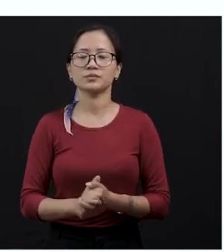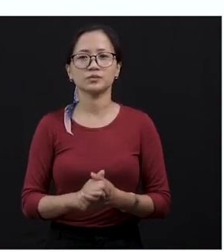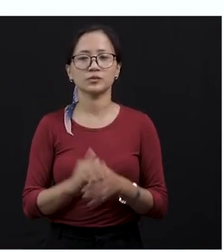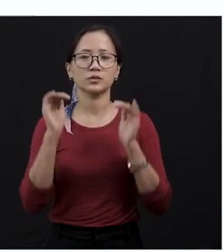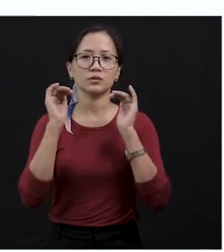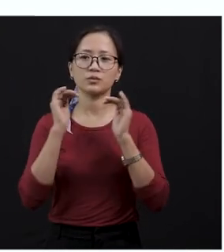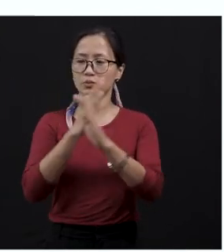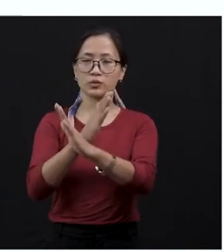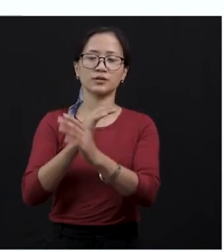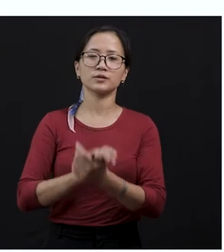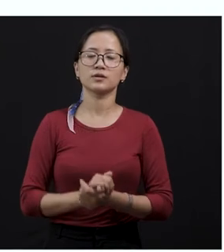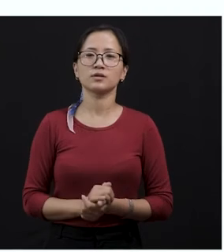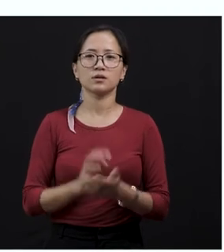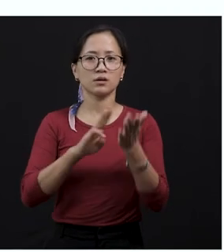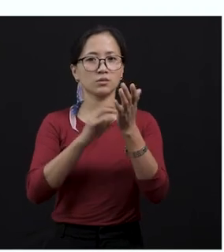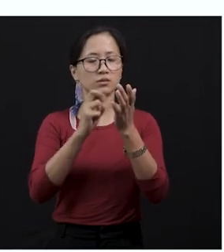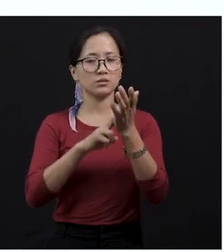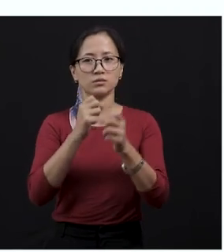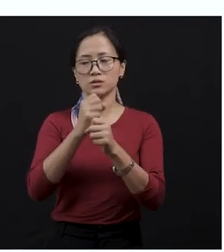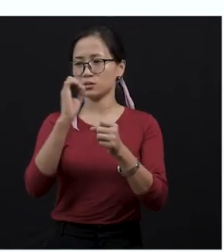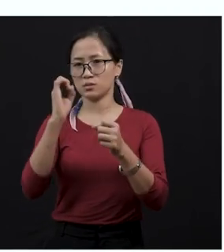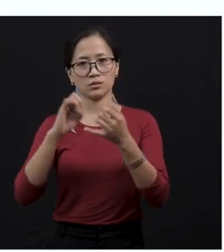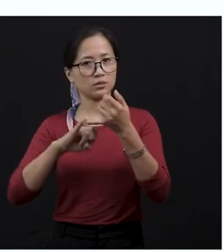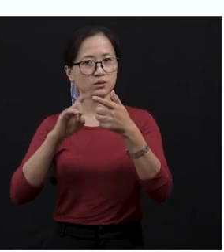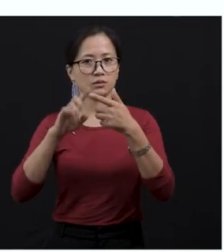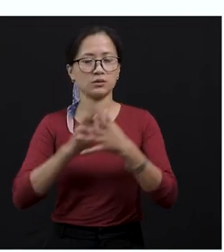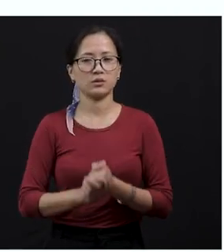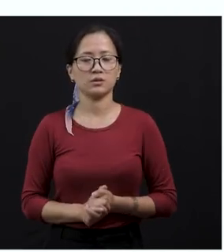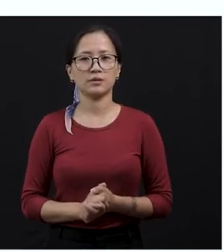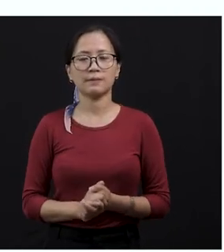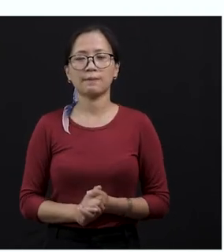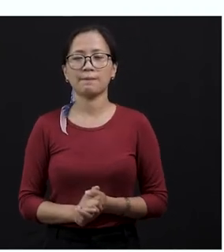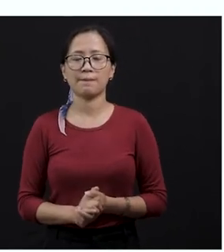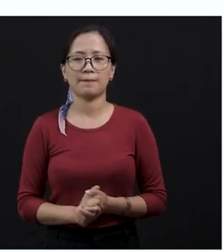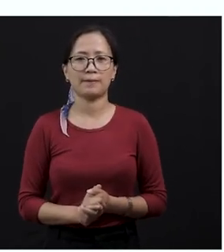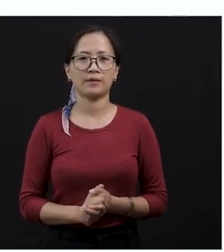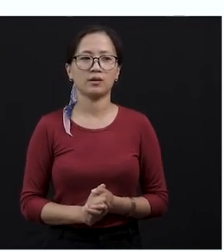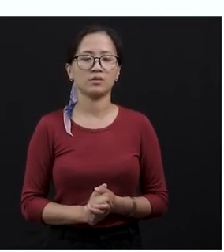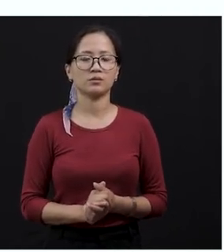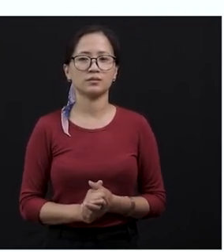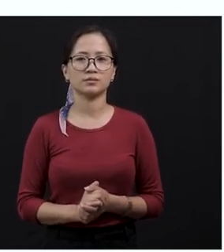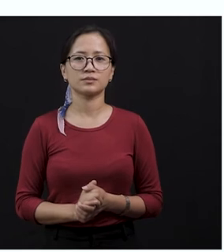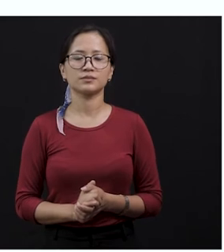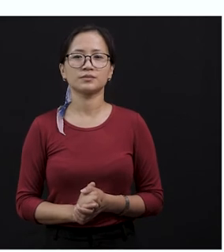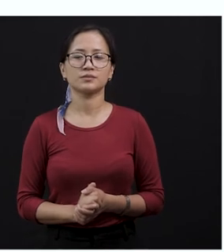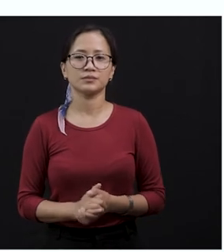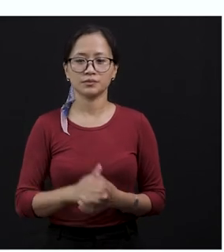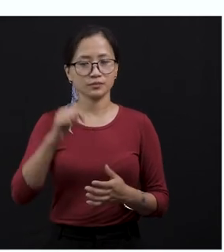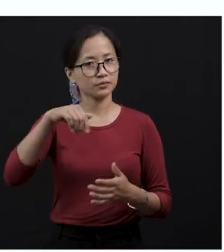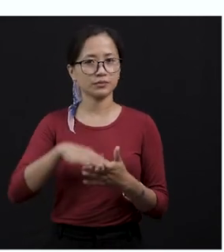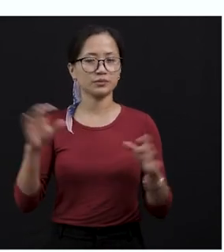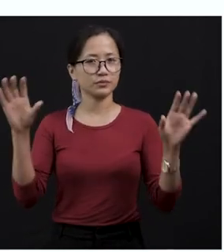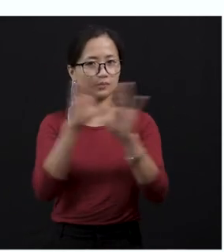to protect what? Yes, the mangos. They tried to protect the mangos by attacking the snake. And they missed, this